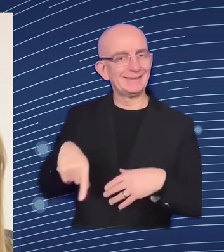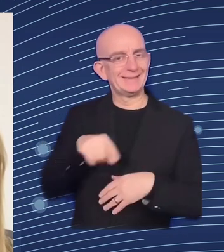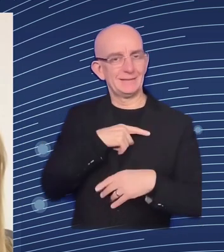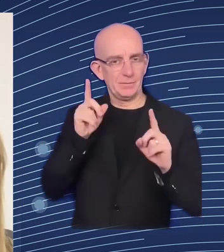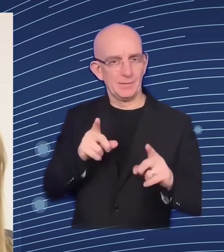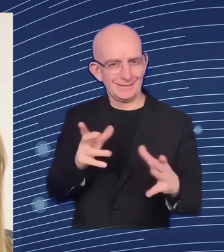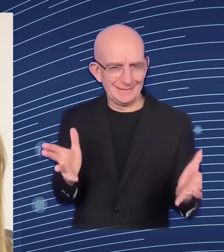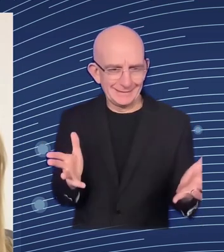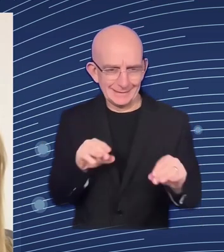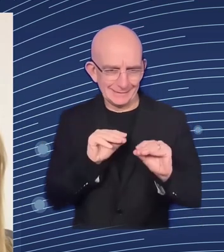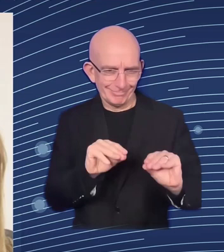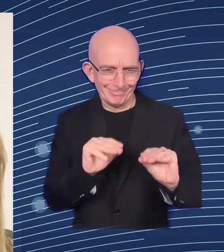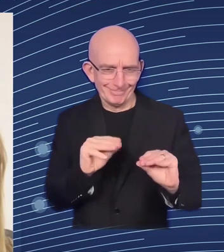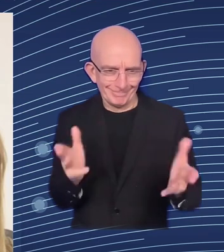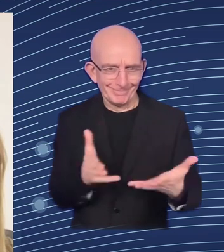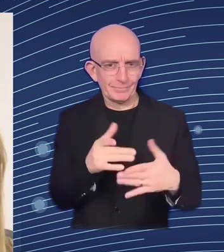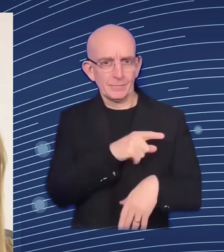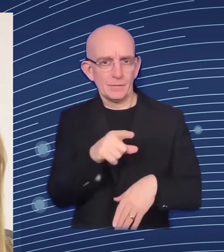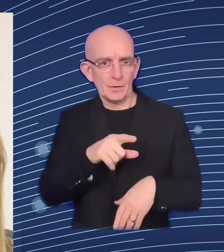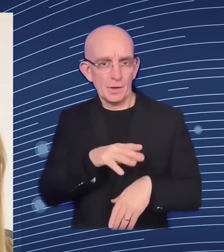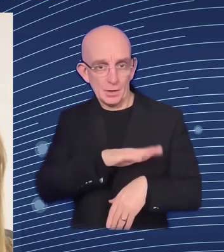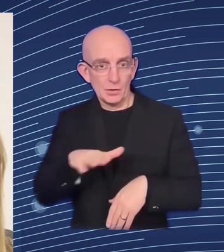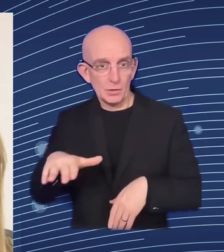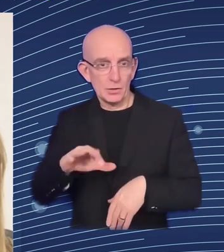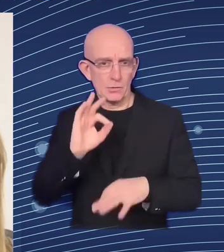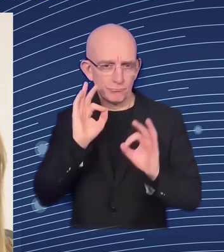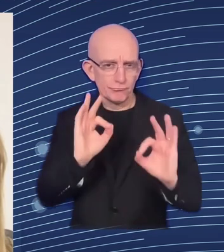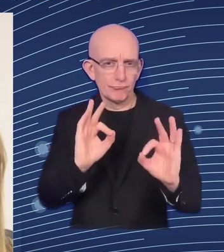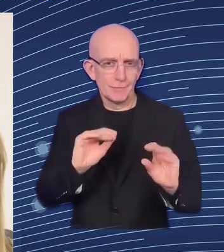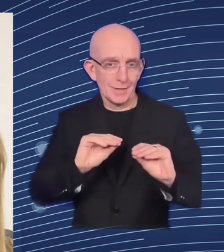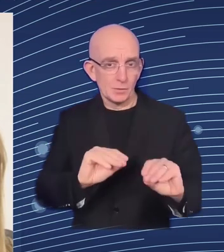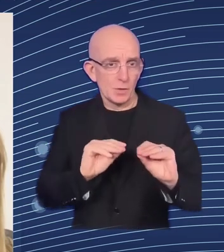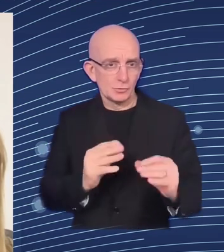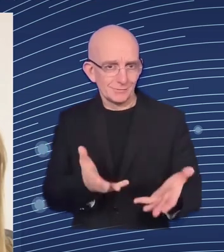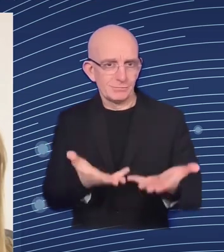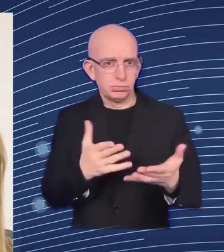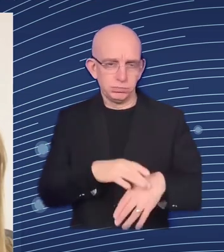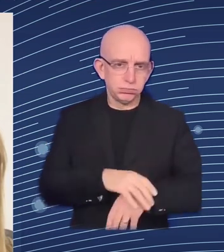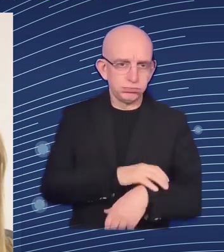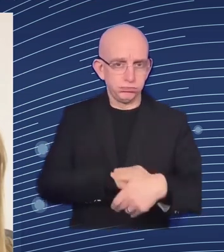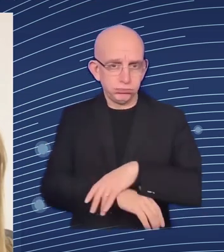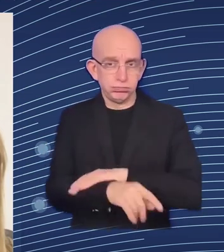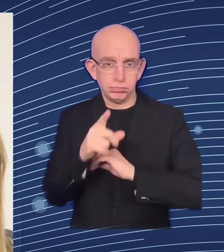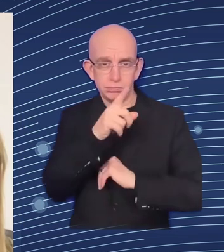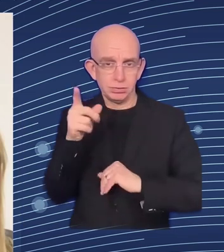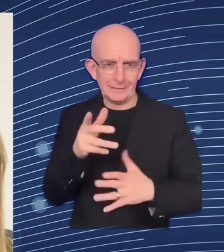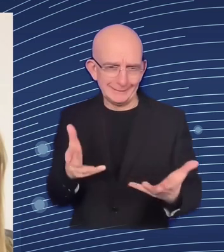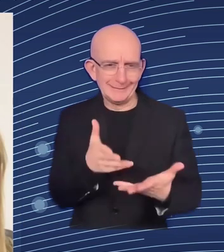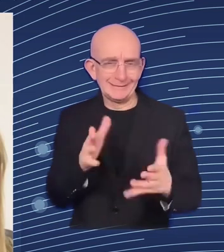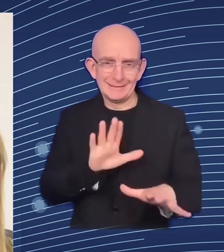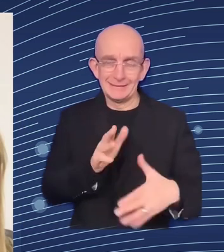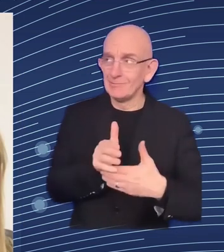lot of making a lot of efforts precisely thanks to tele-education online